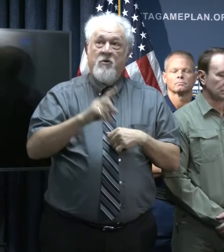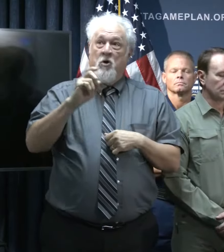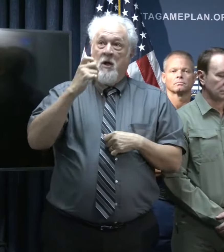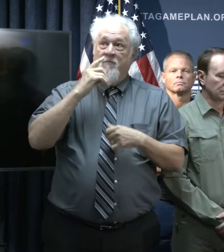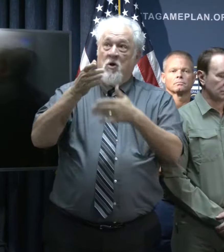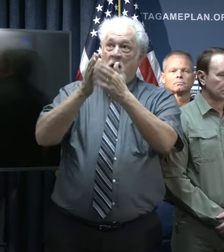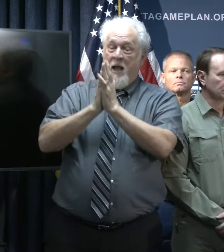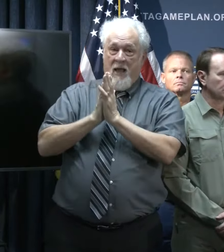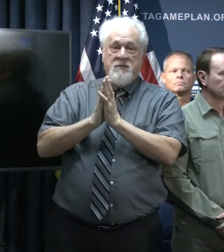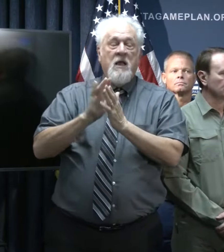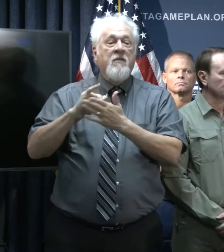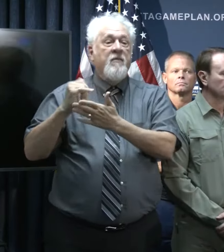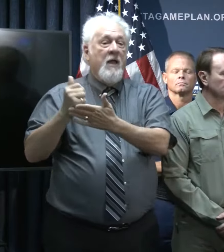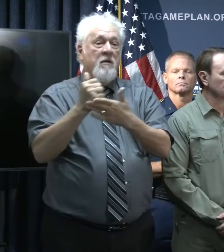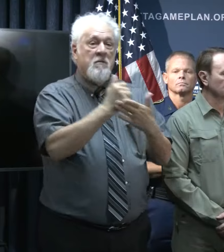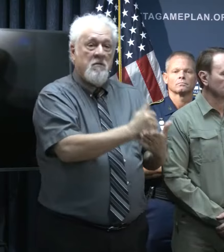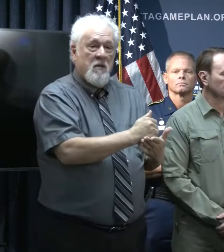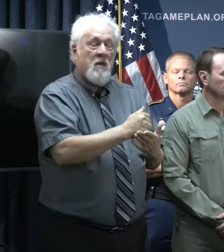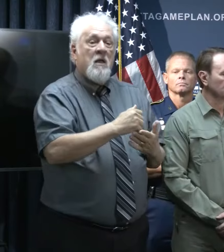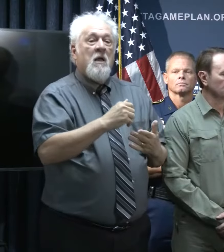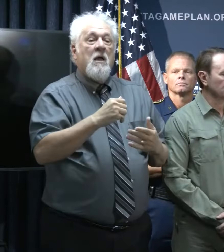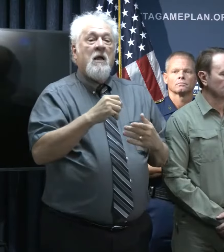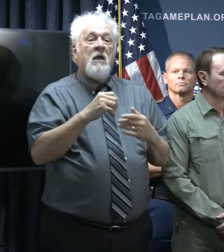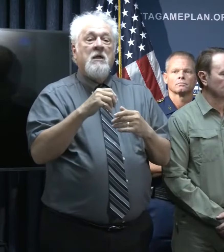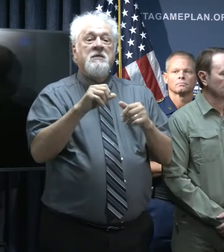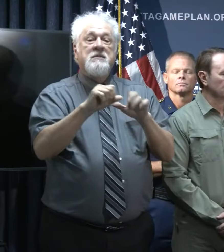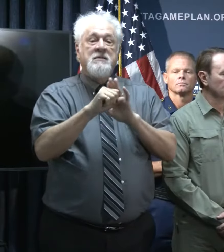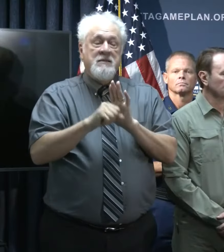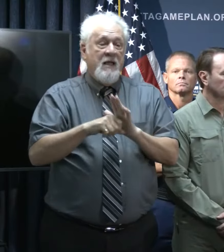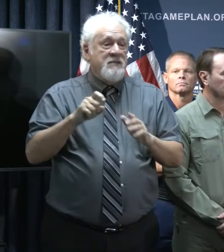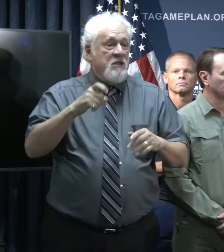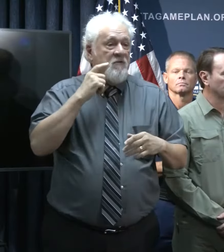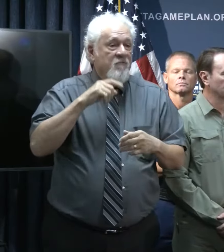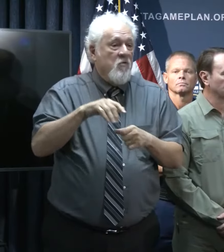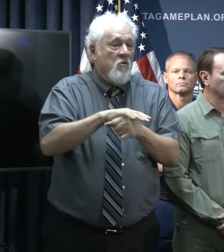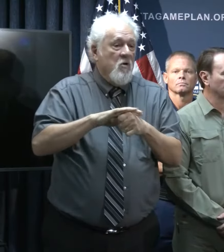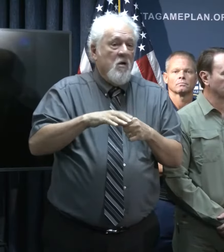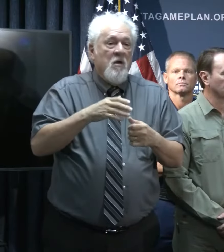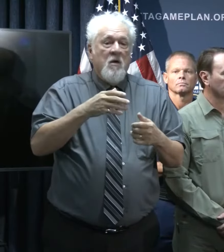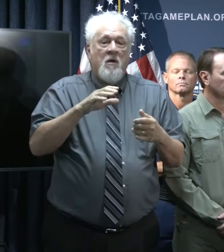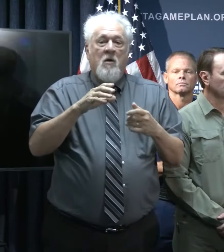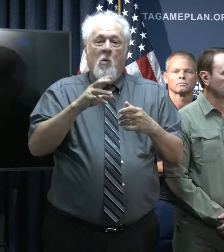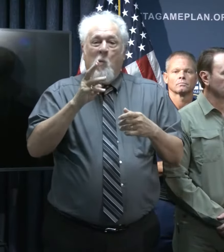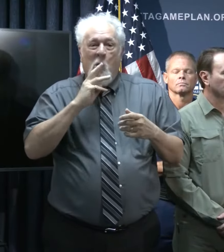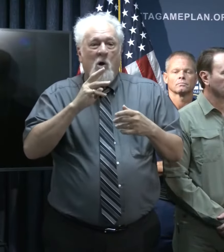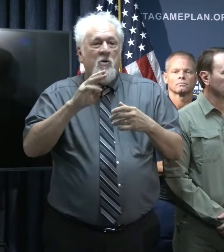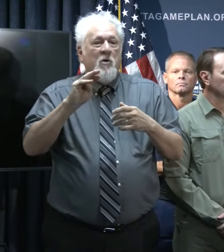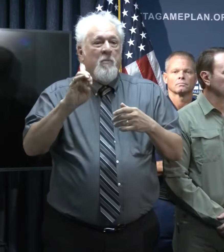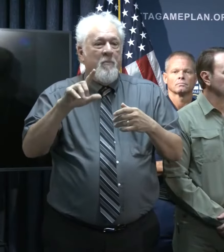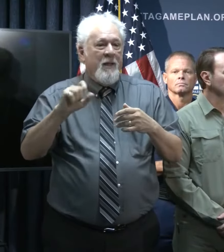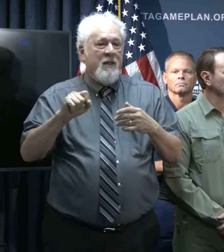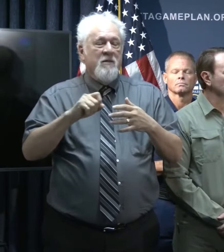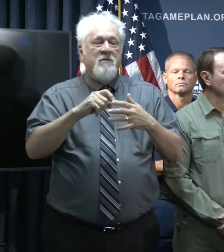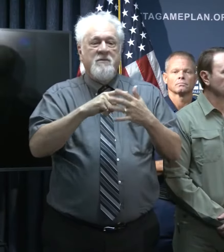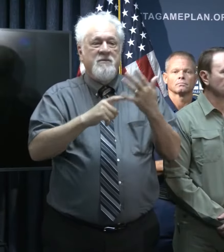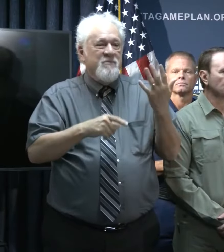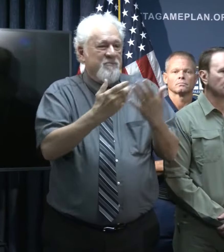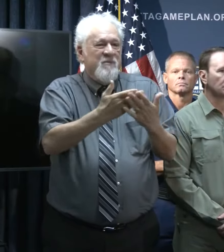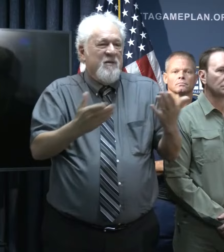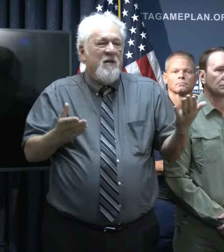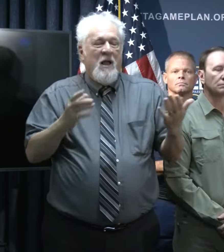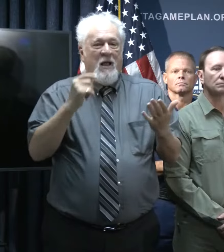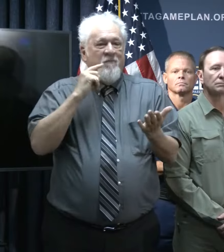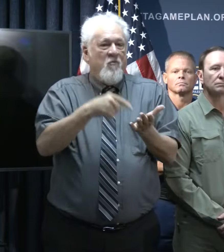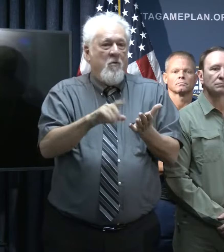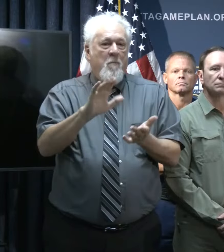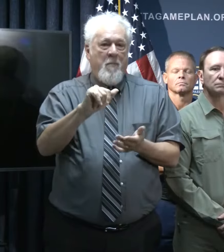provides the assistance that the locals and states may need for commodities, resources, and some reimbursement. So, I just want everybody to know that really